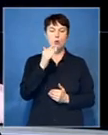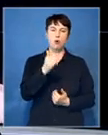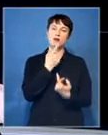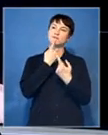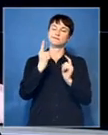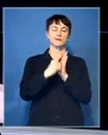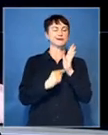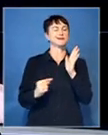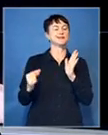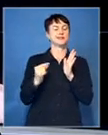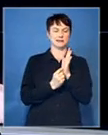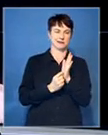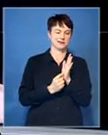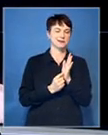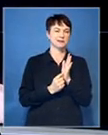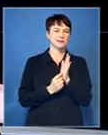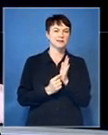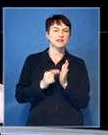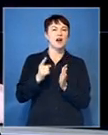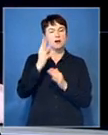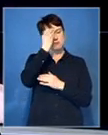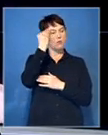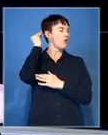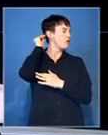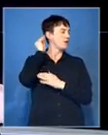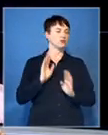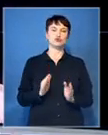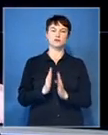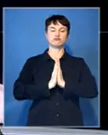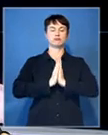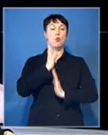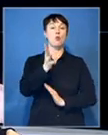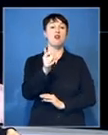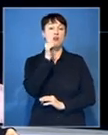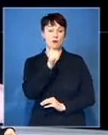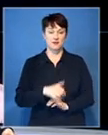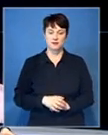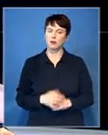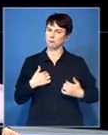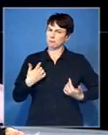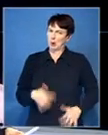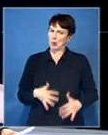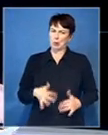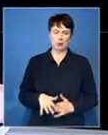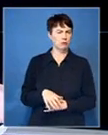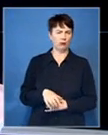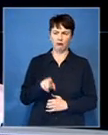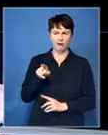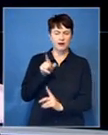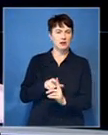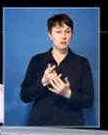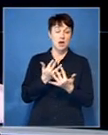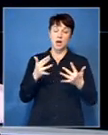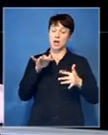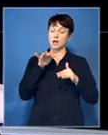Well, this is a story that certainly has caught the attention of social media and people have been sharing their thoughts and passing their